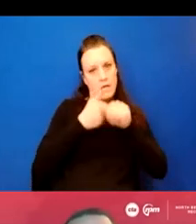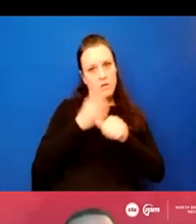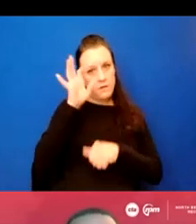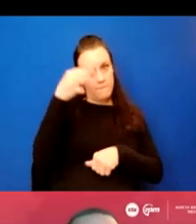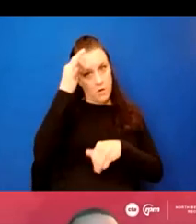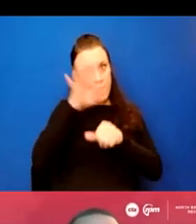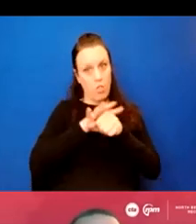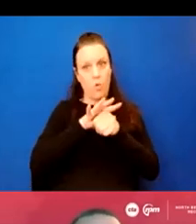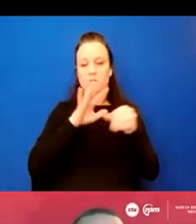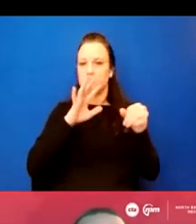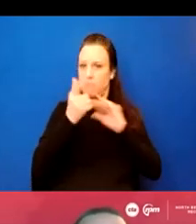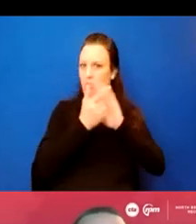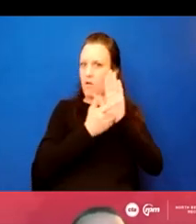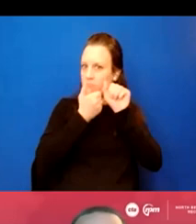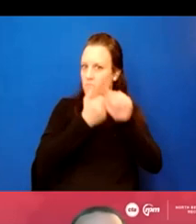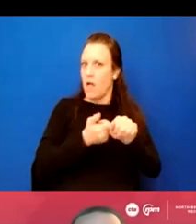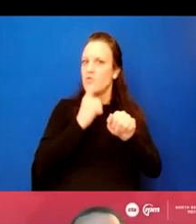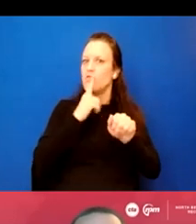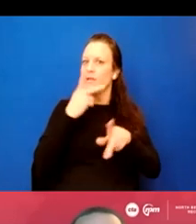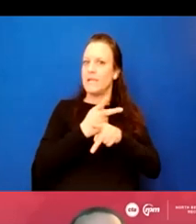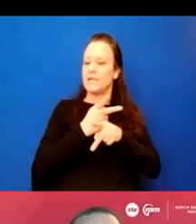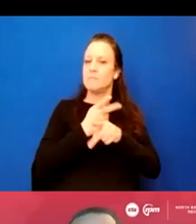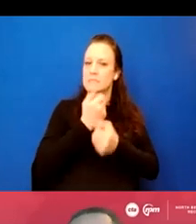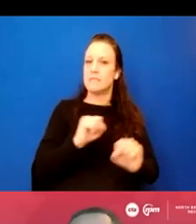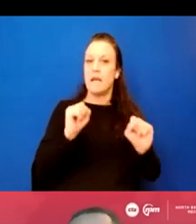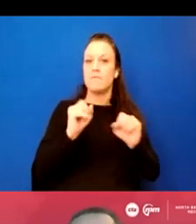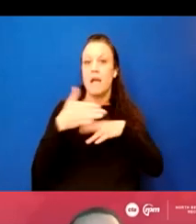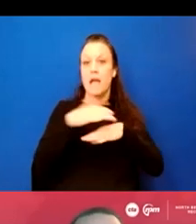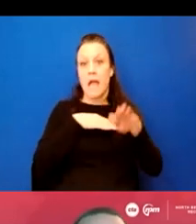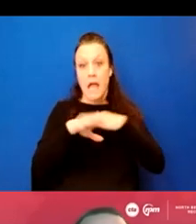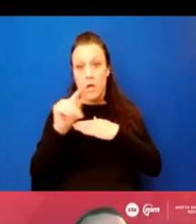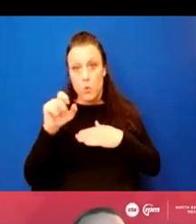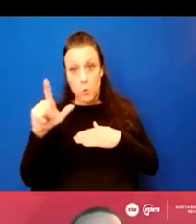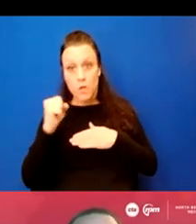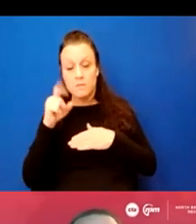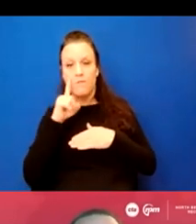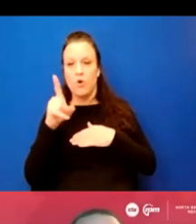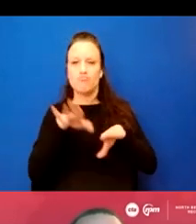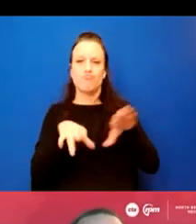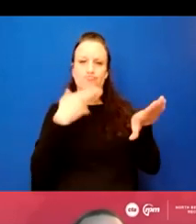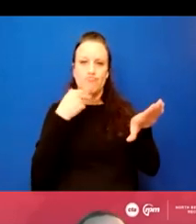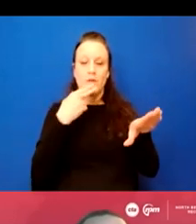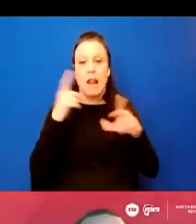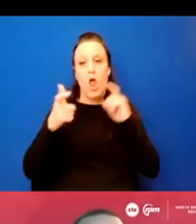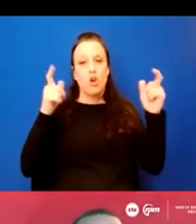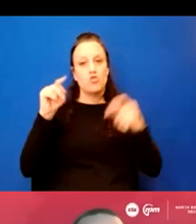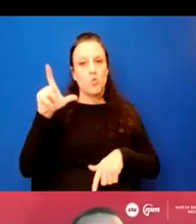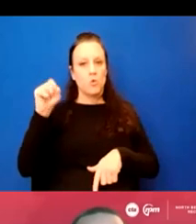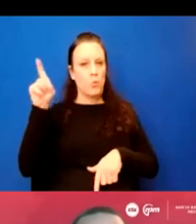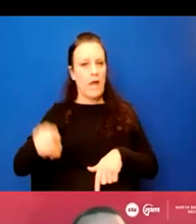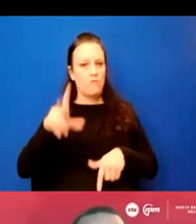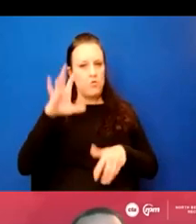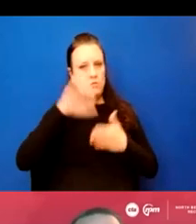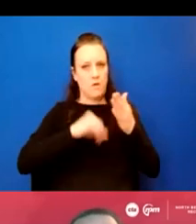community safe. The work includes hand tools for spot removal and power tools for larger areas that we have to abate. All